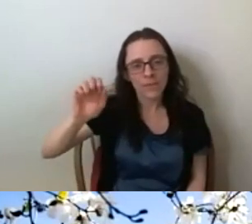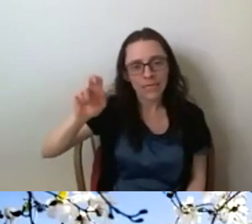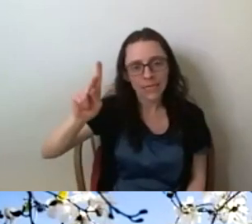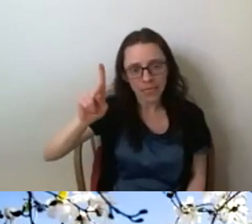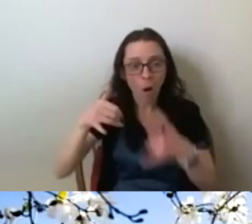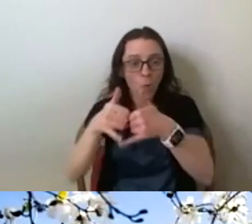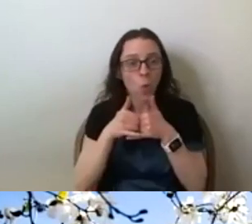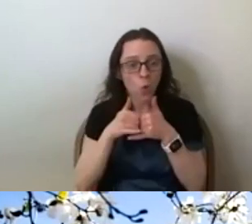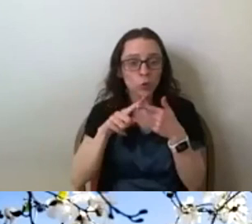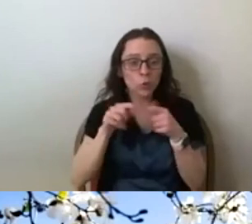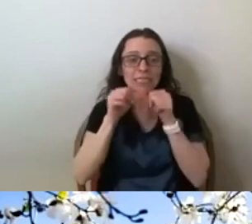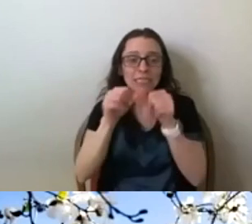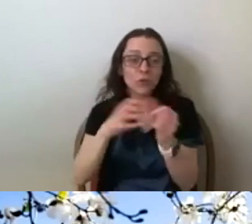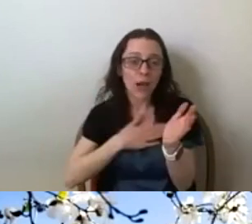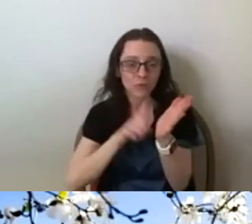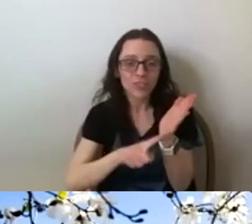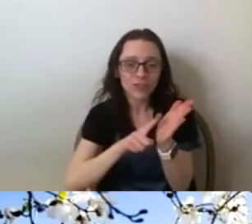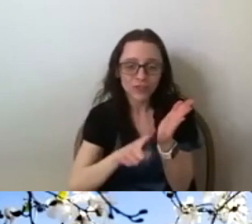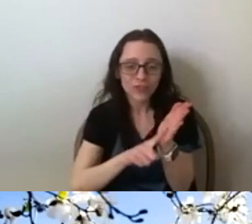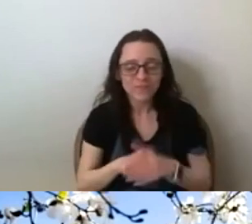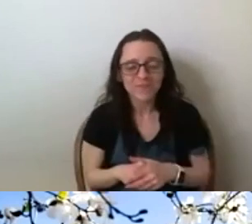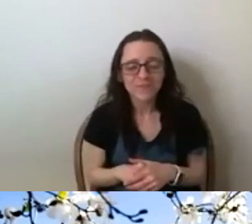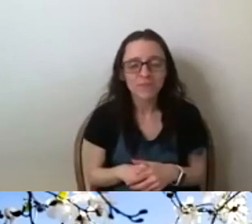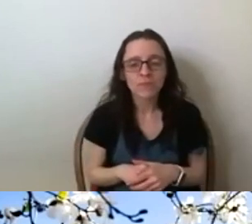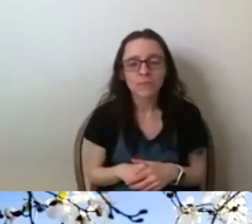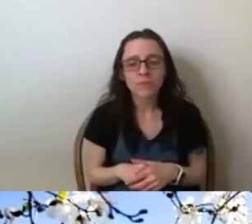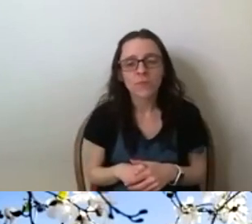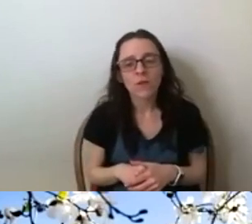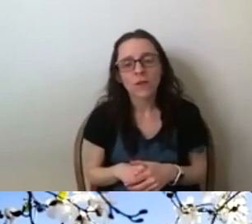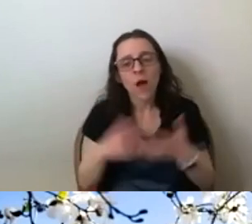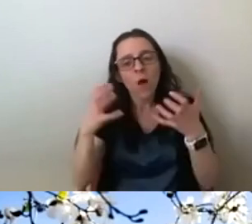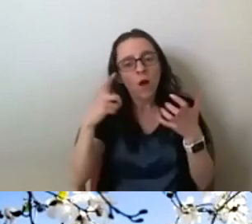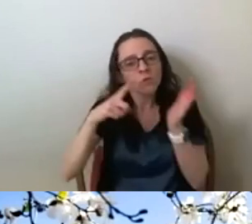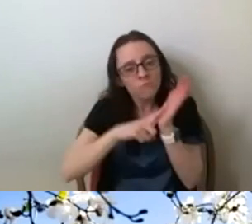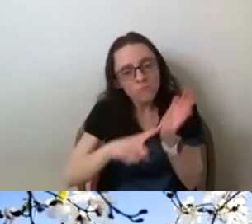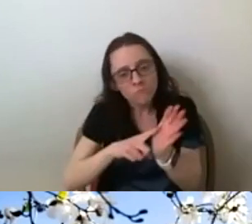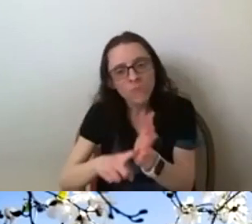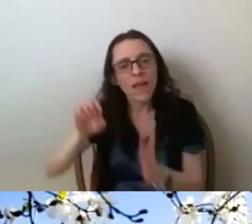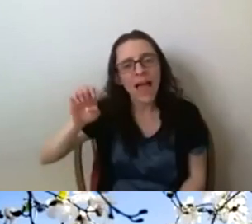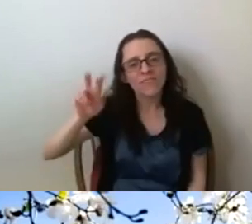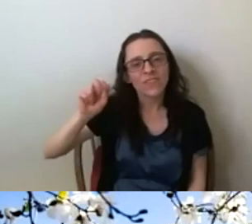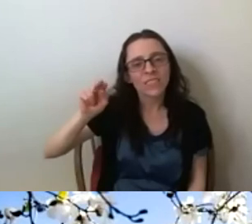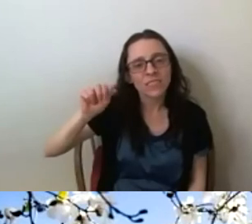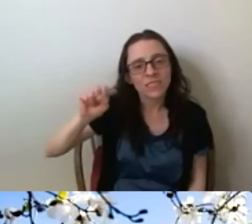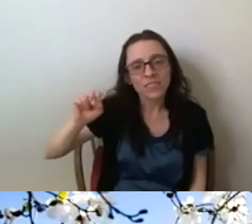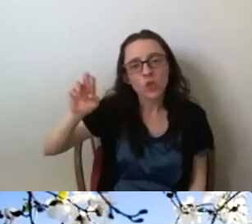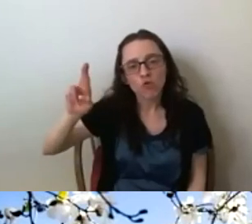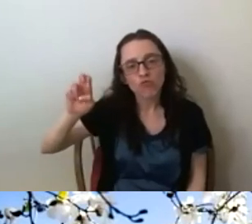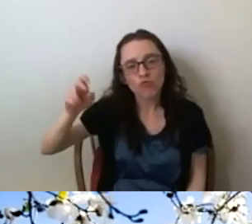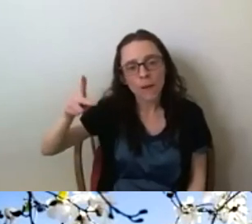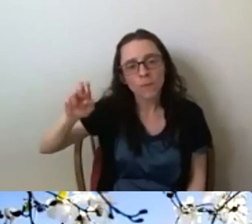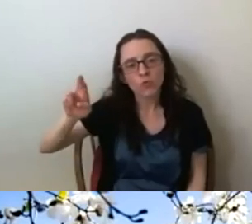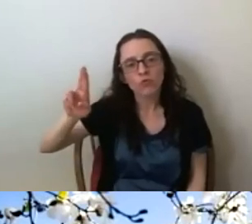my research and to look into Evanston's reparations program more in depth and